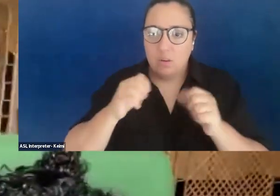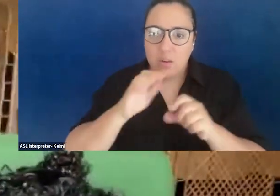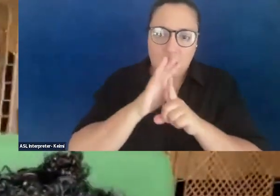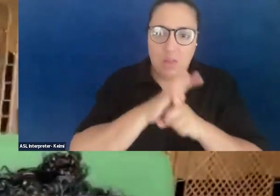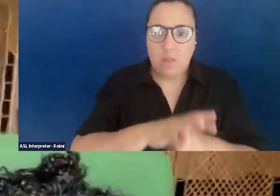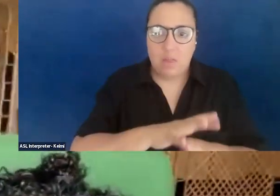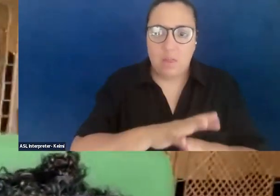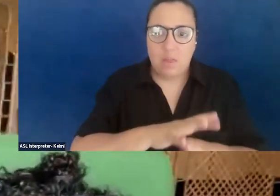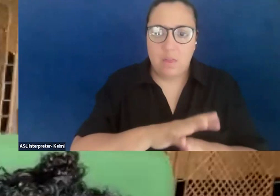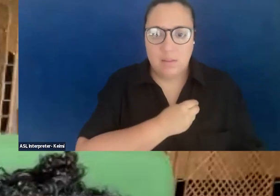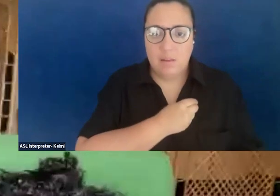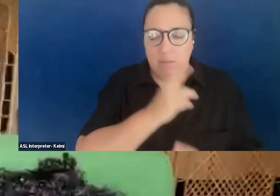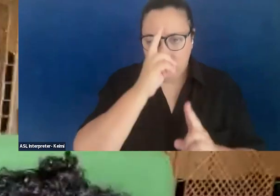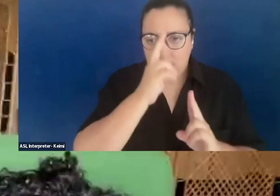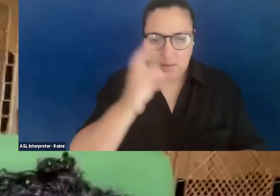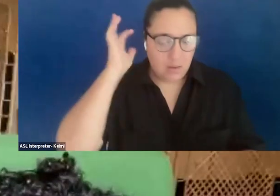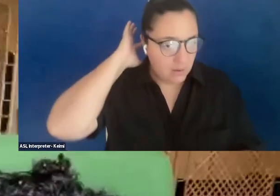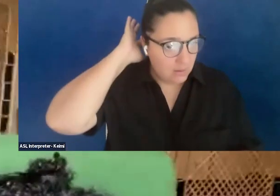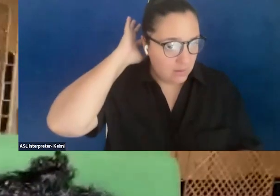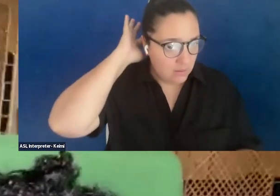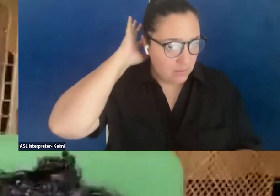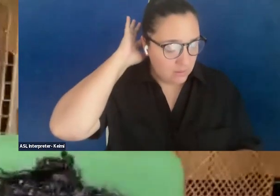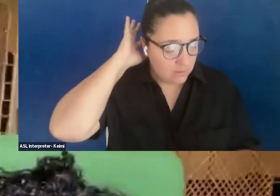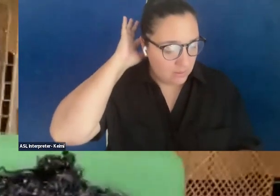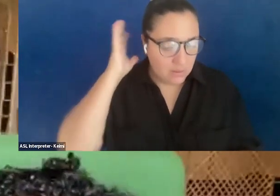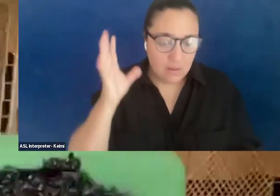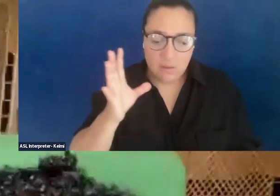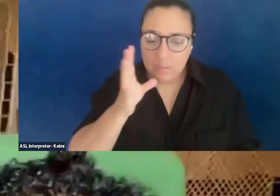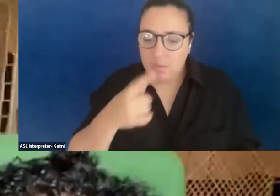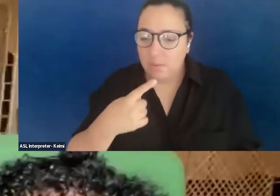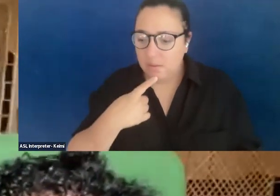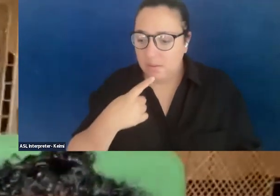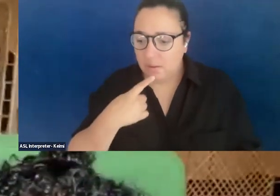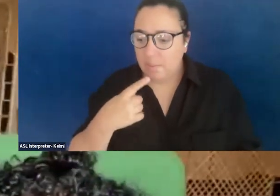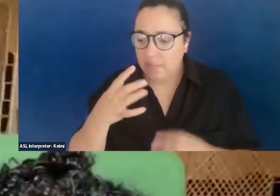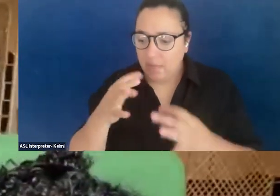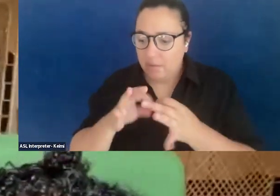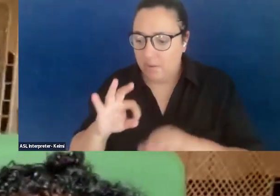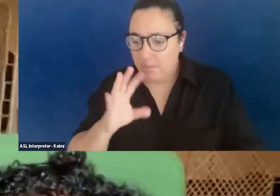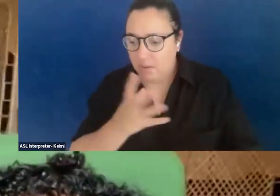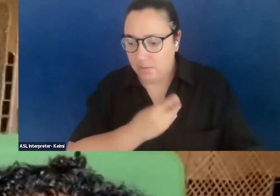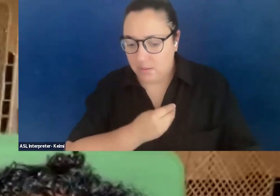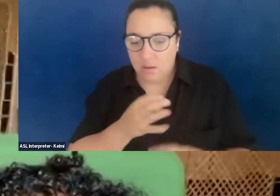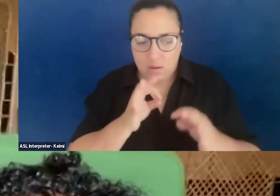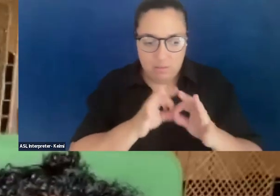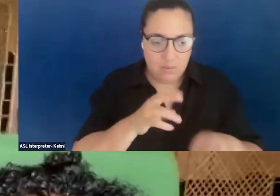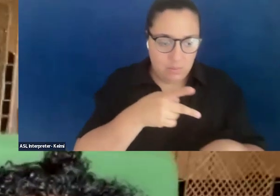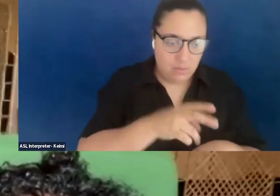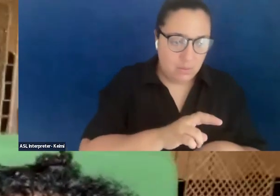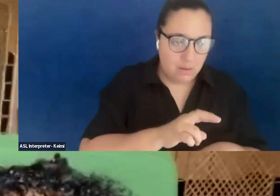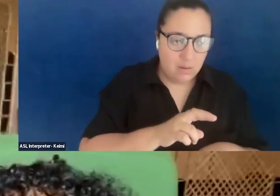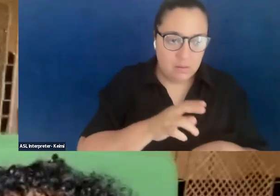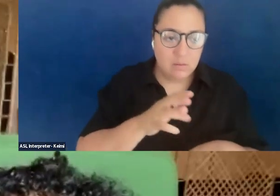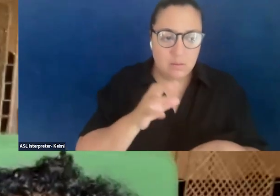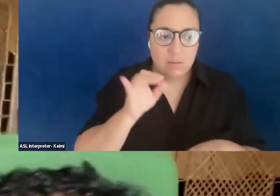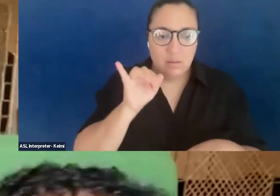My mama taught me that a free Palestine and a free Puerto Rico were already destined and done. And I take that as my work to do.